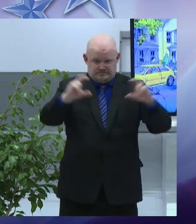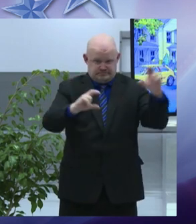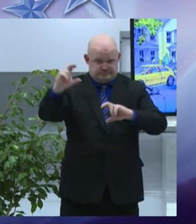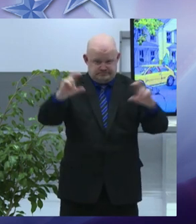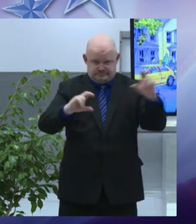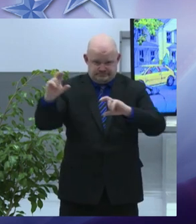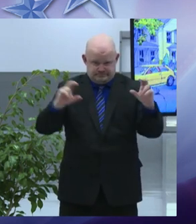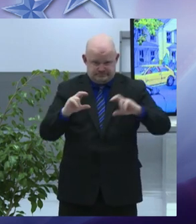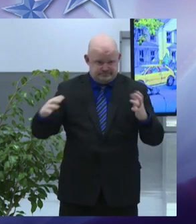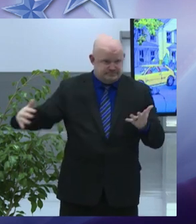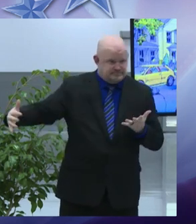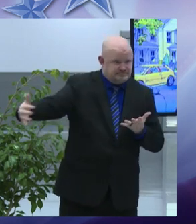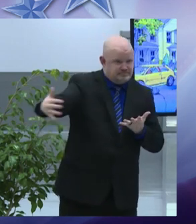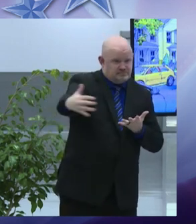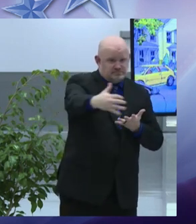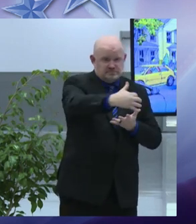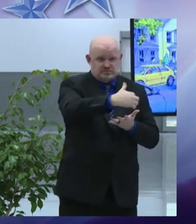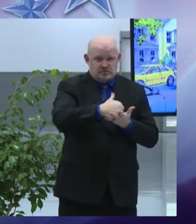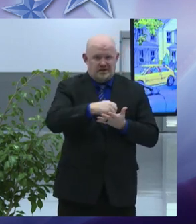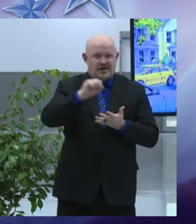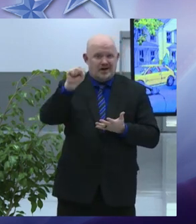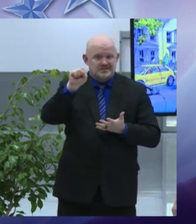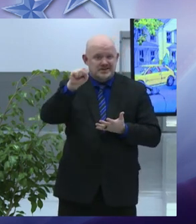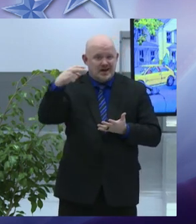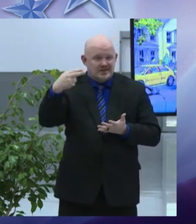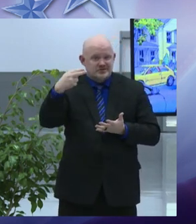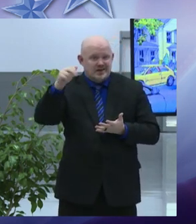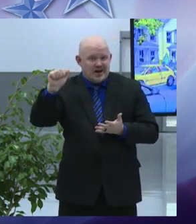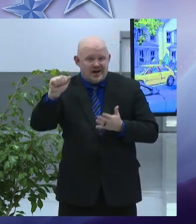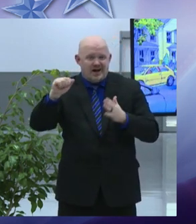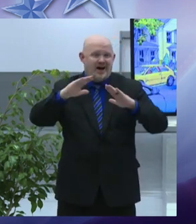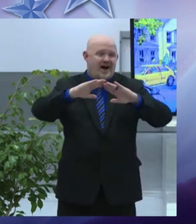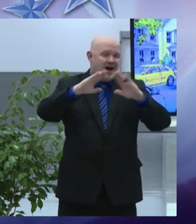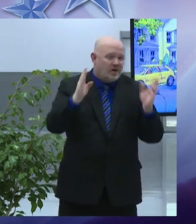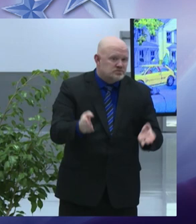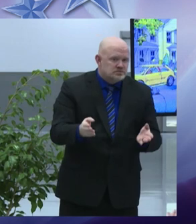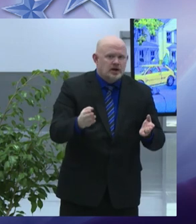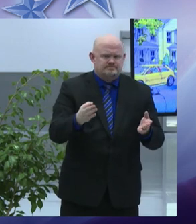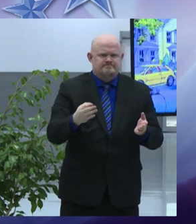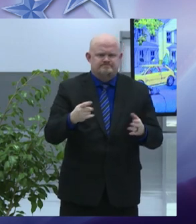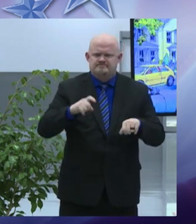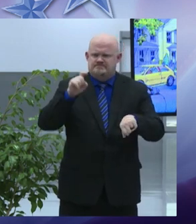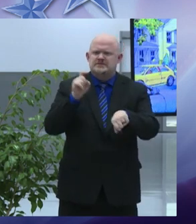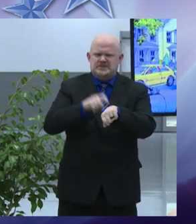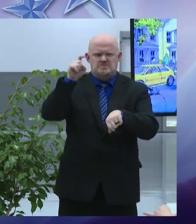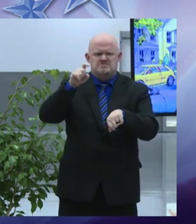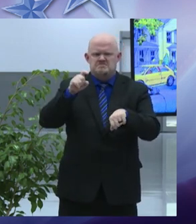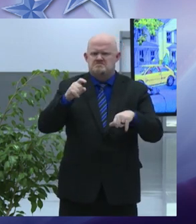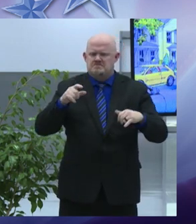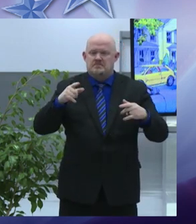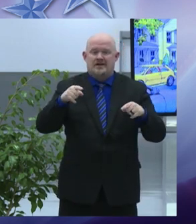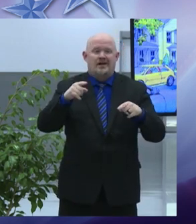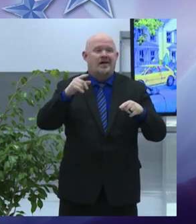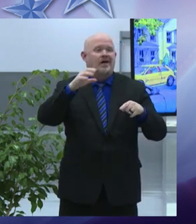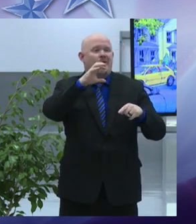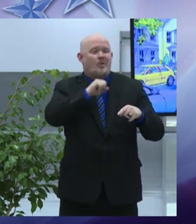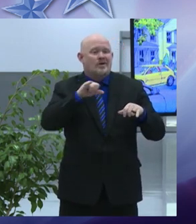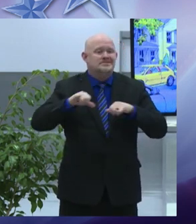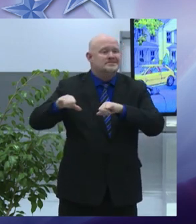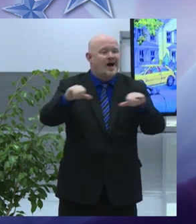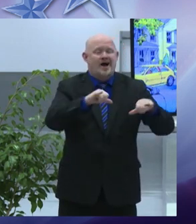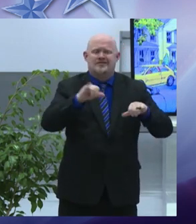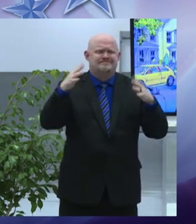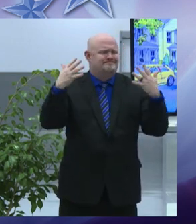we are deeply grateful for the support of our federal delegation including congressman john katko his work on housing issues in this community